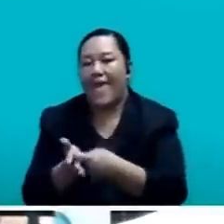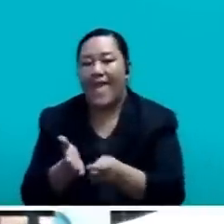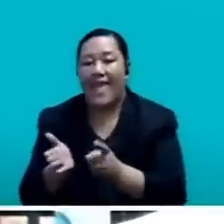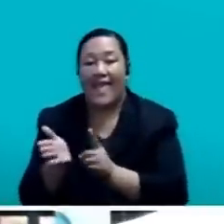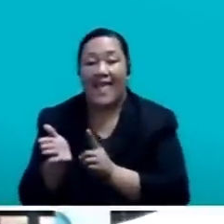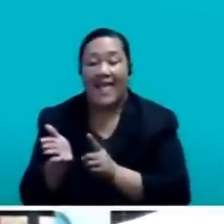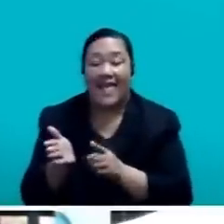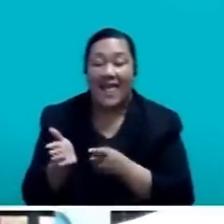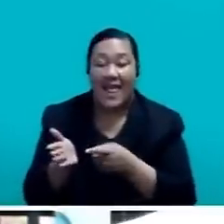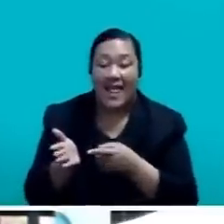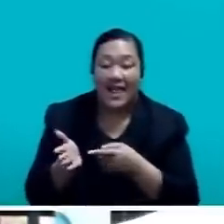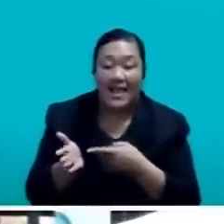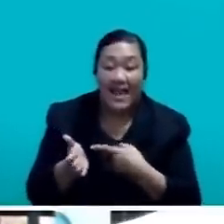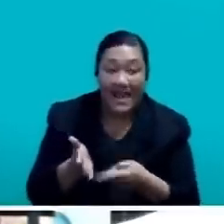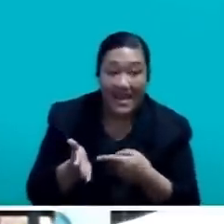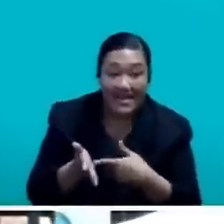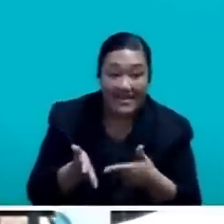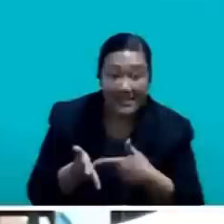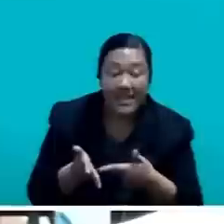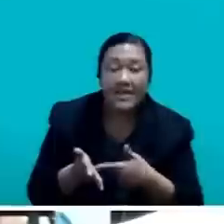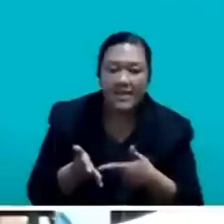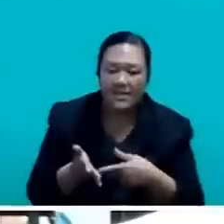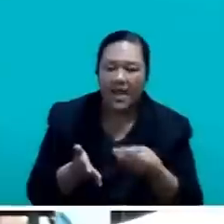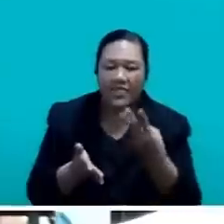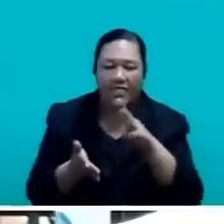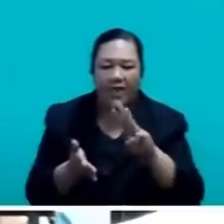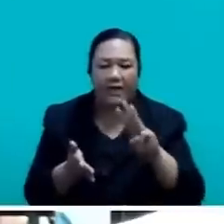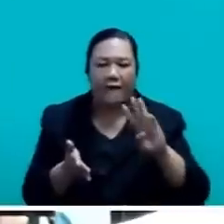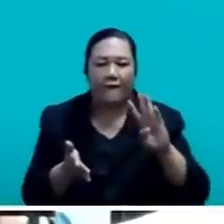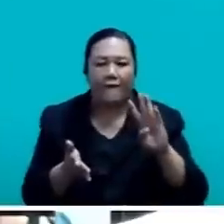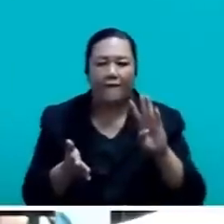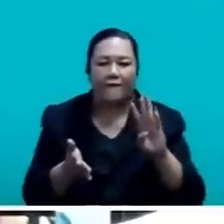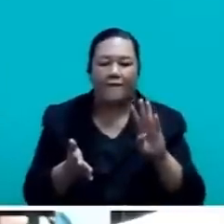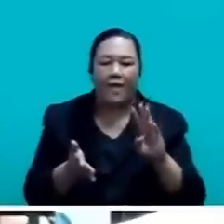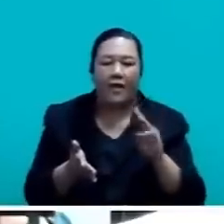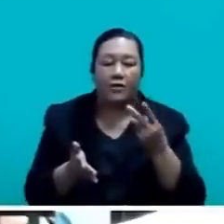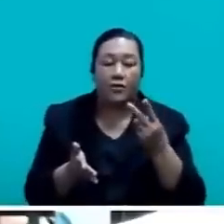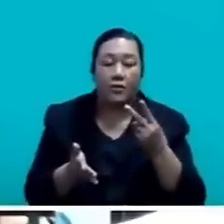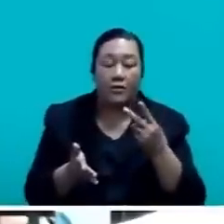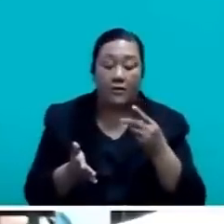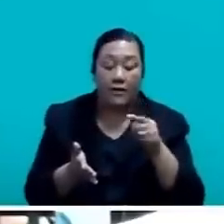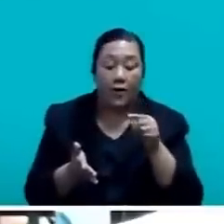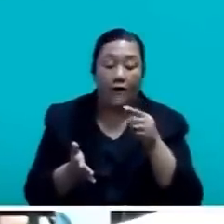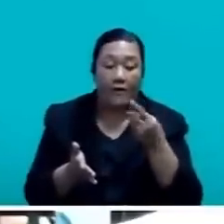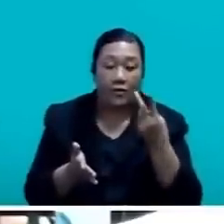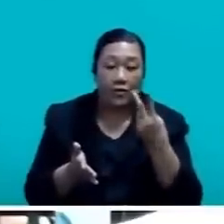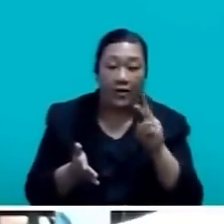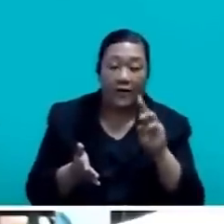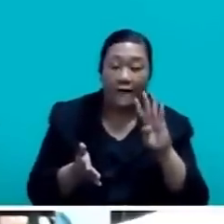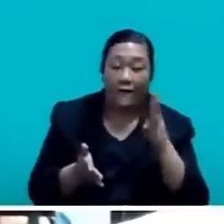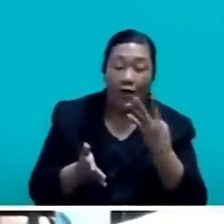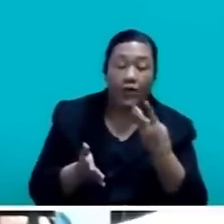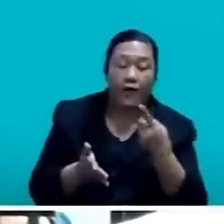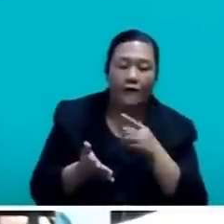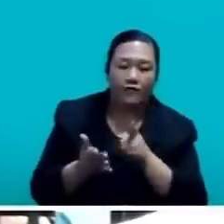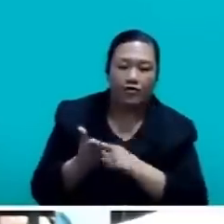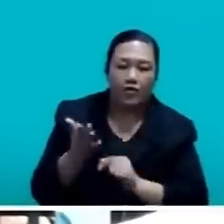on the 31st of July of 2023. Mr. Speaker, to assist in the